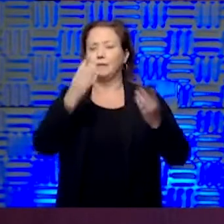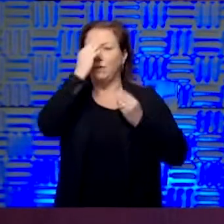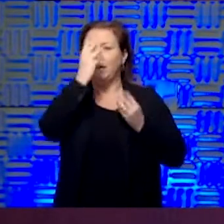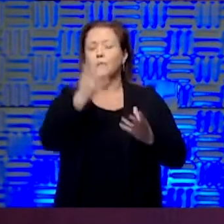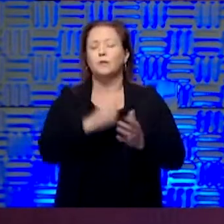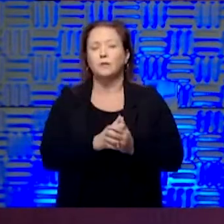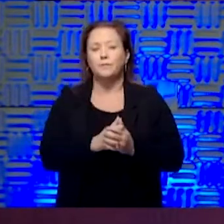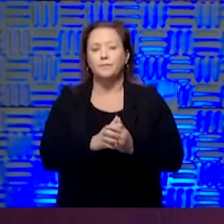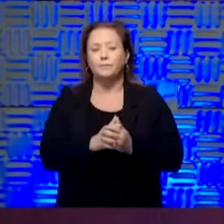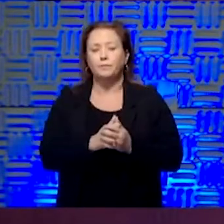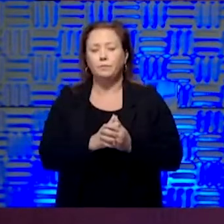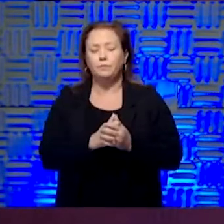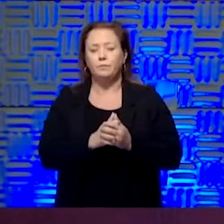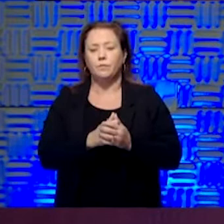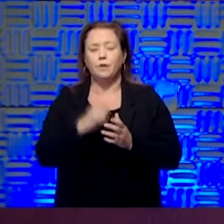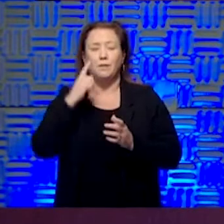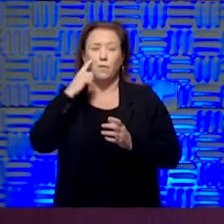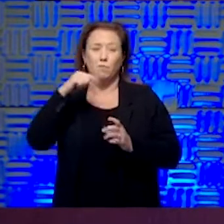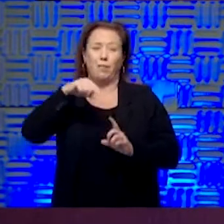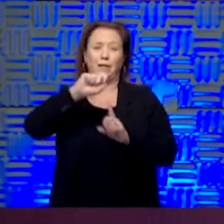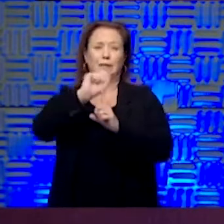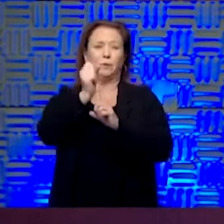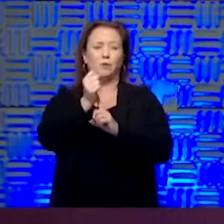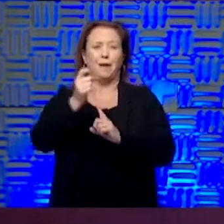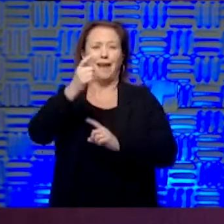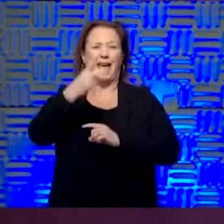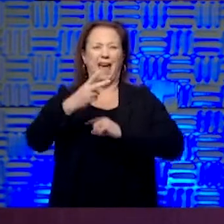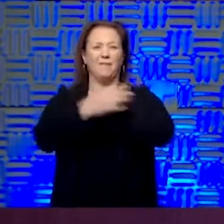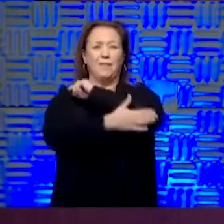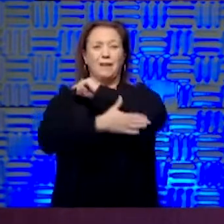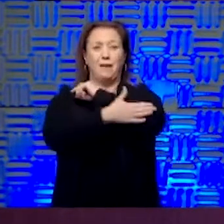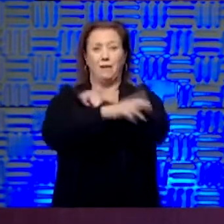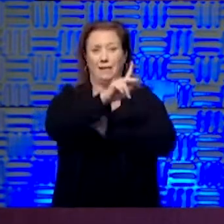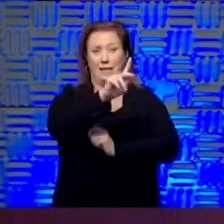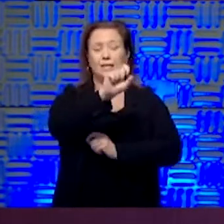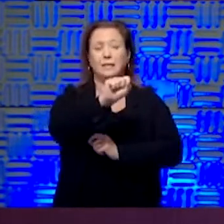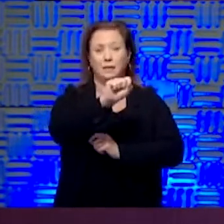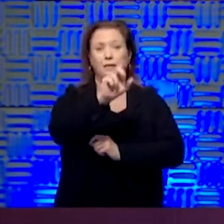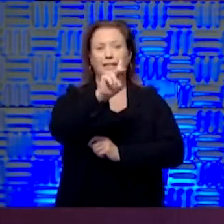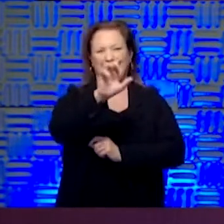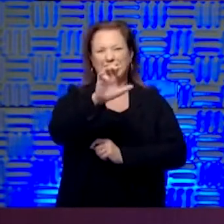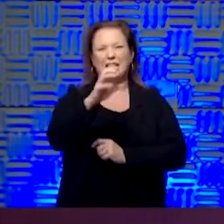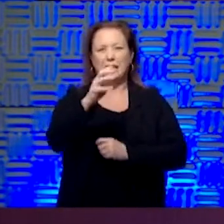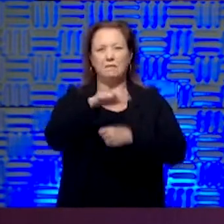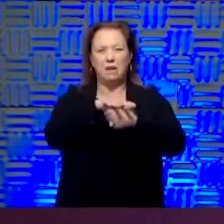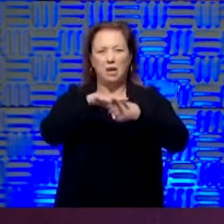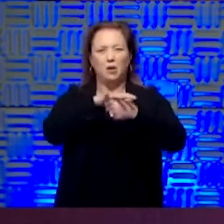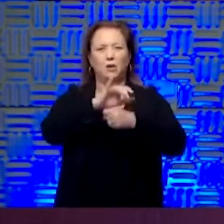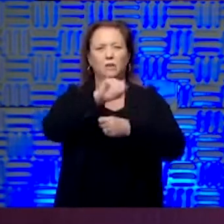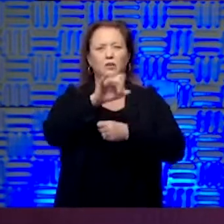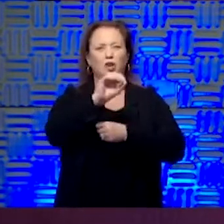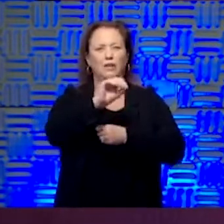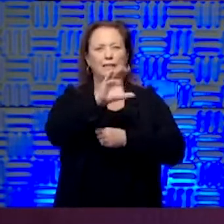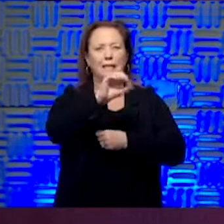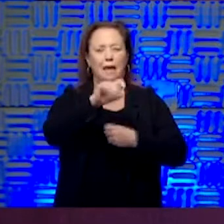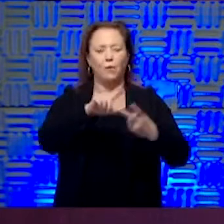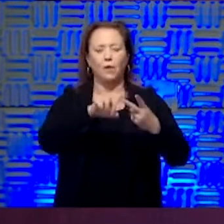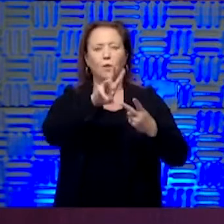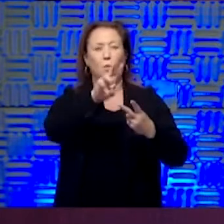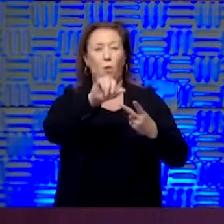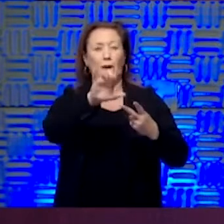I think from an incident standpoint, you know, about half the counties in Kansas right now are in the Kansas City metro area between Johnson and Wyandotte County.